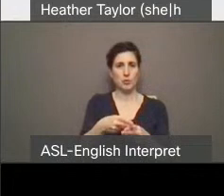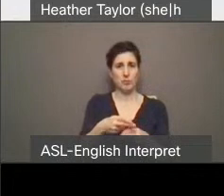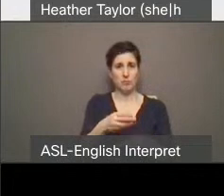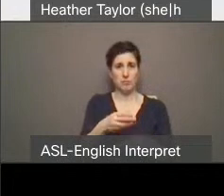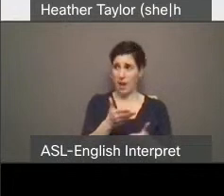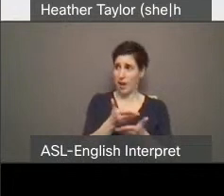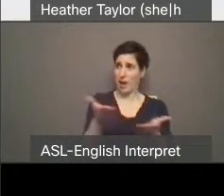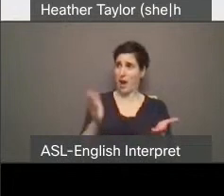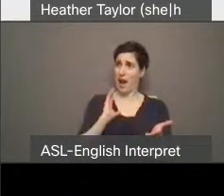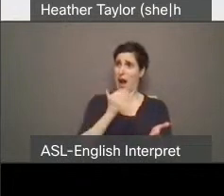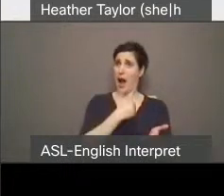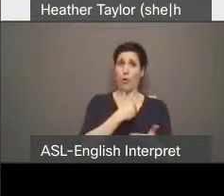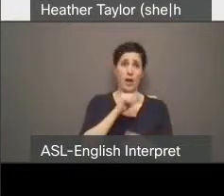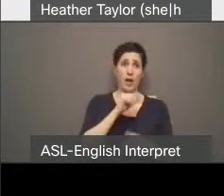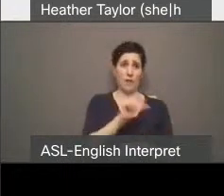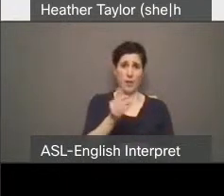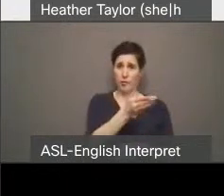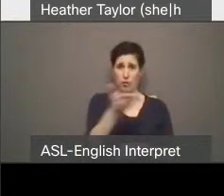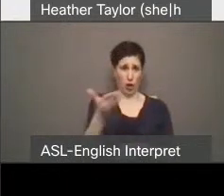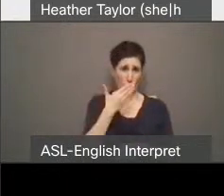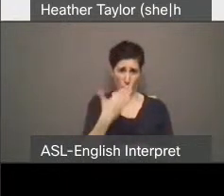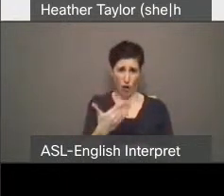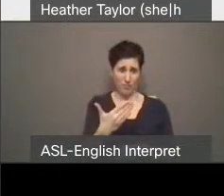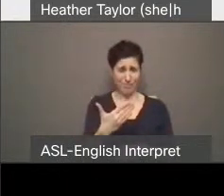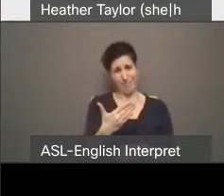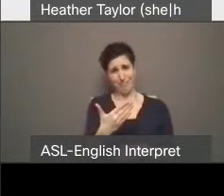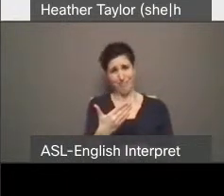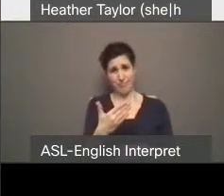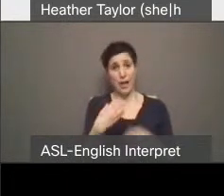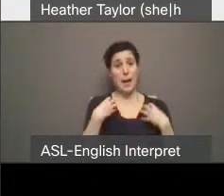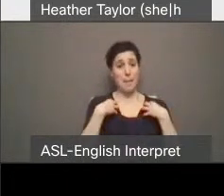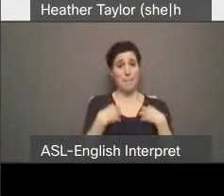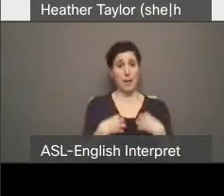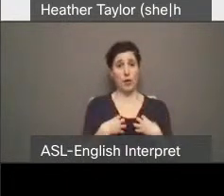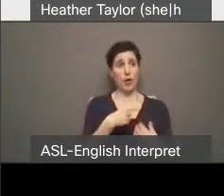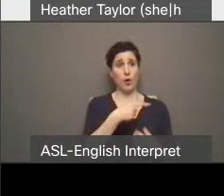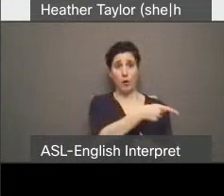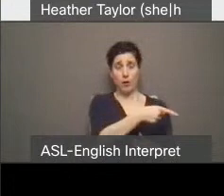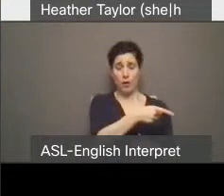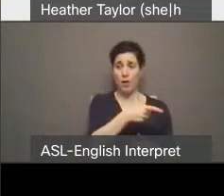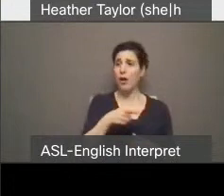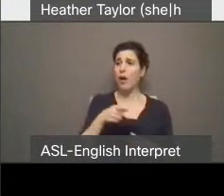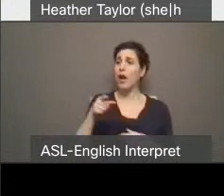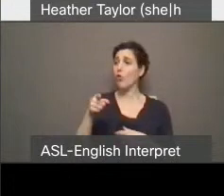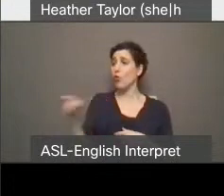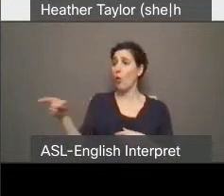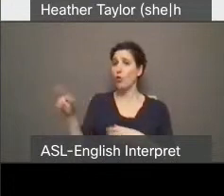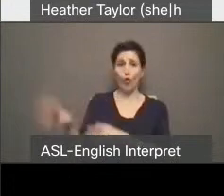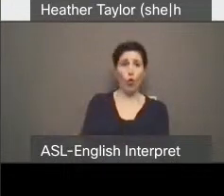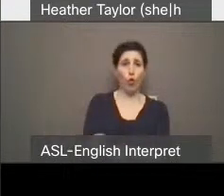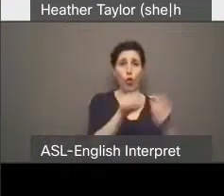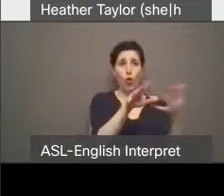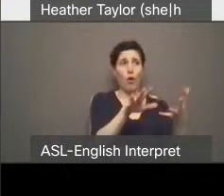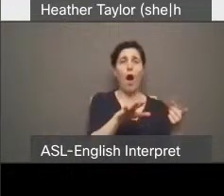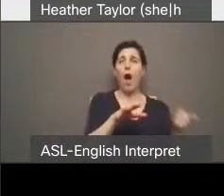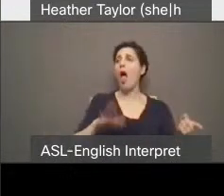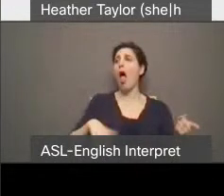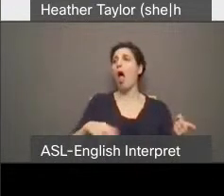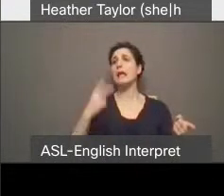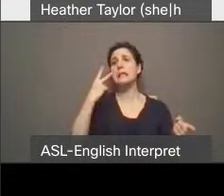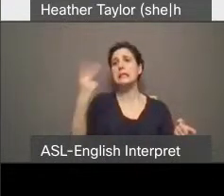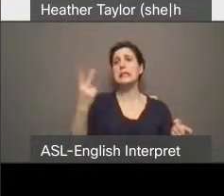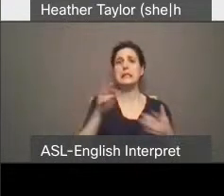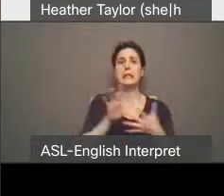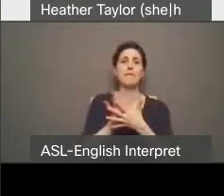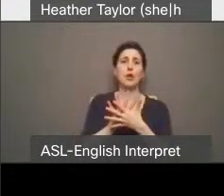can do? We've got a mayor who, in the wake of the highly publicized Lamport eviction, said he, quote, hadn't seen the footage. Those pictures